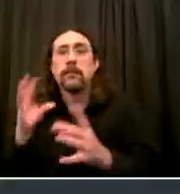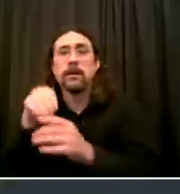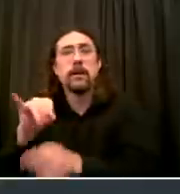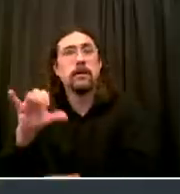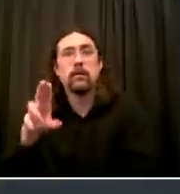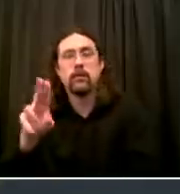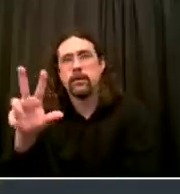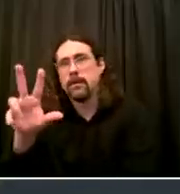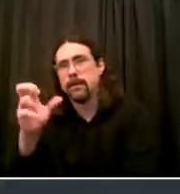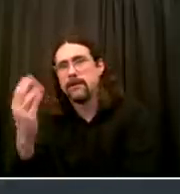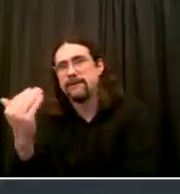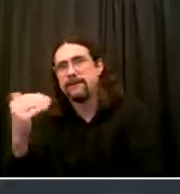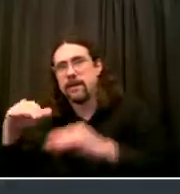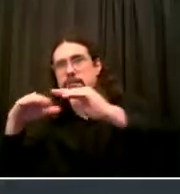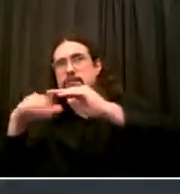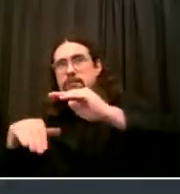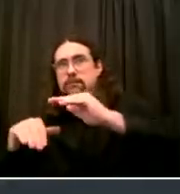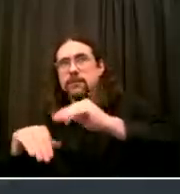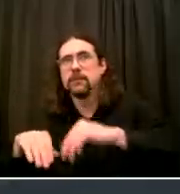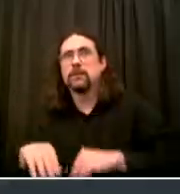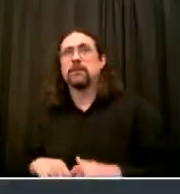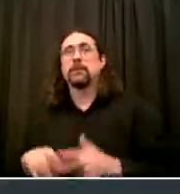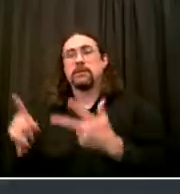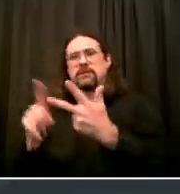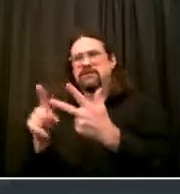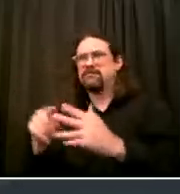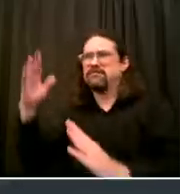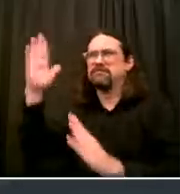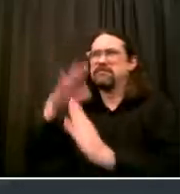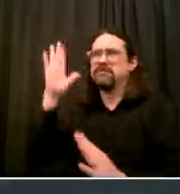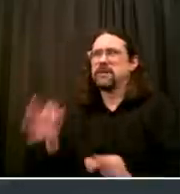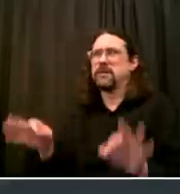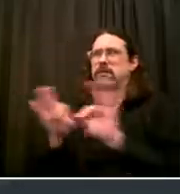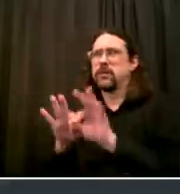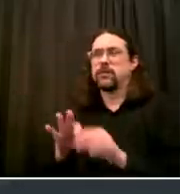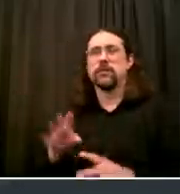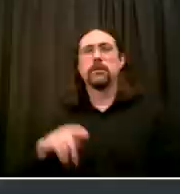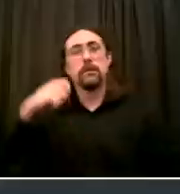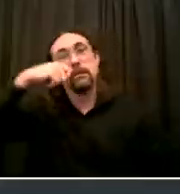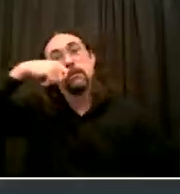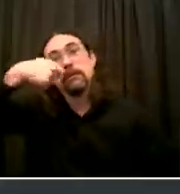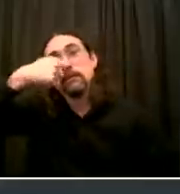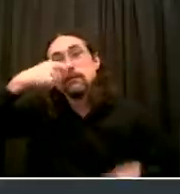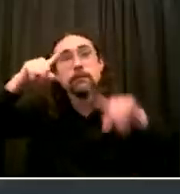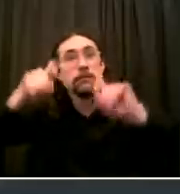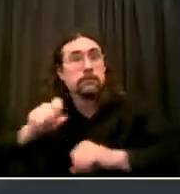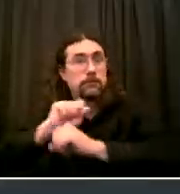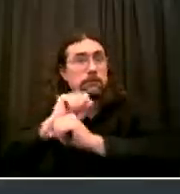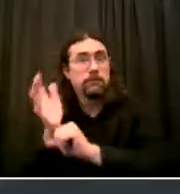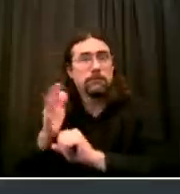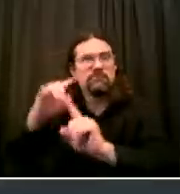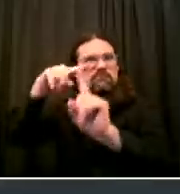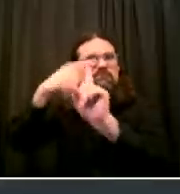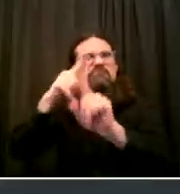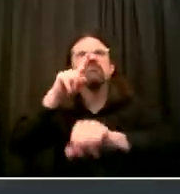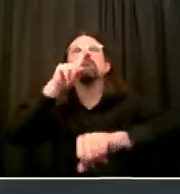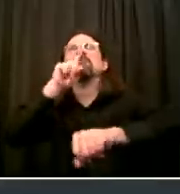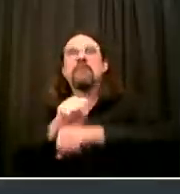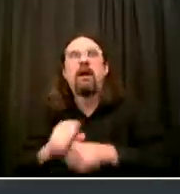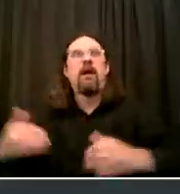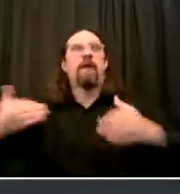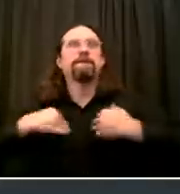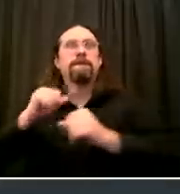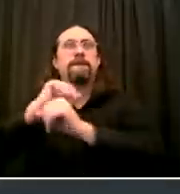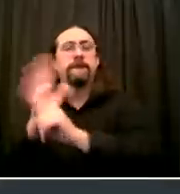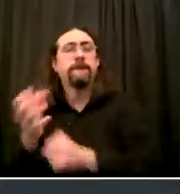Number 3% of people tested positive Citywide for COVID-19 The threshold is 15% And once again today Only 2%